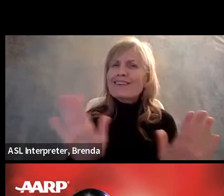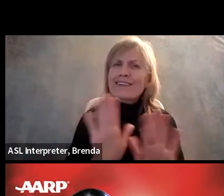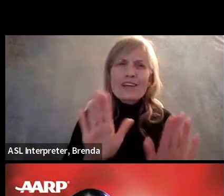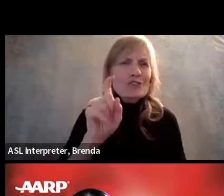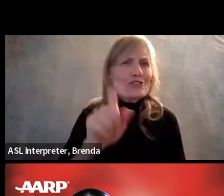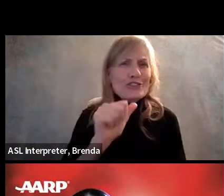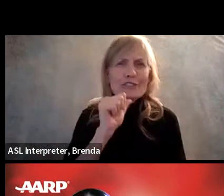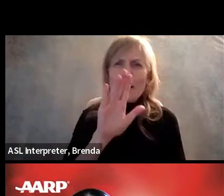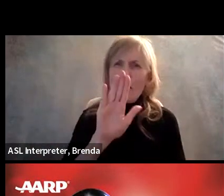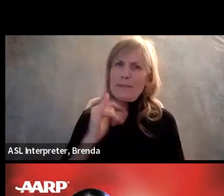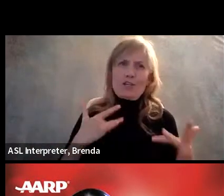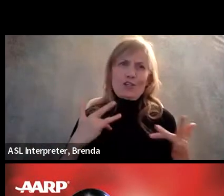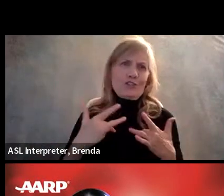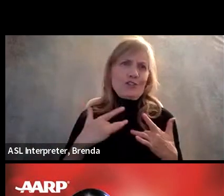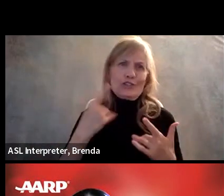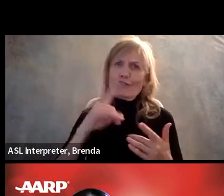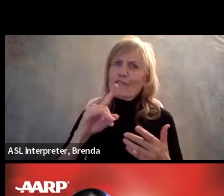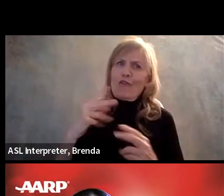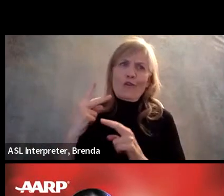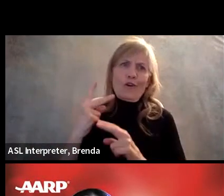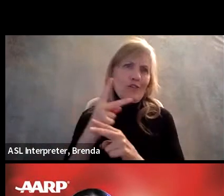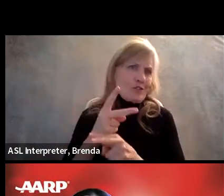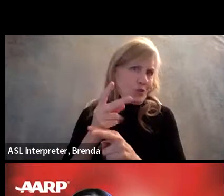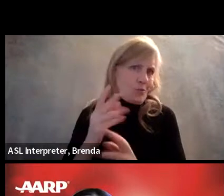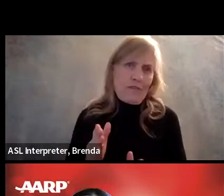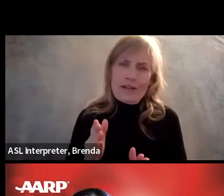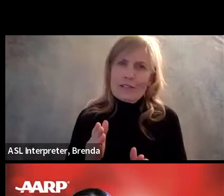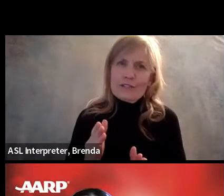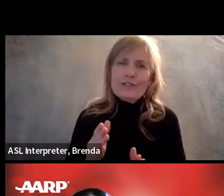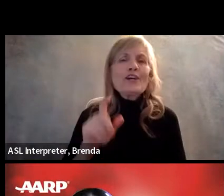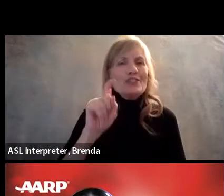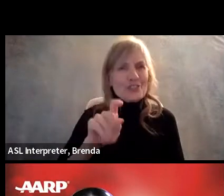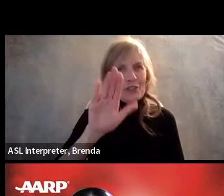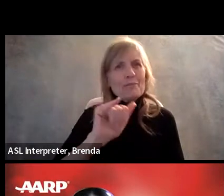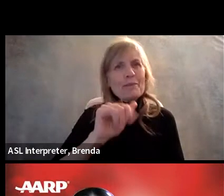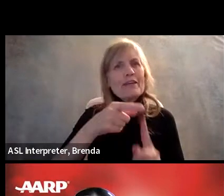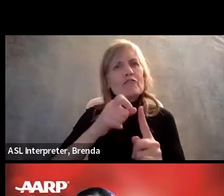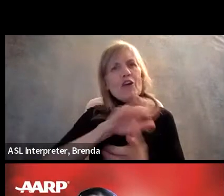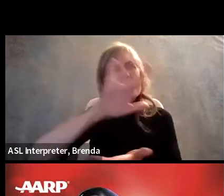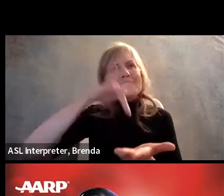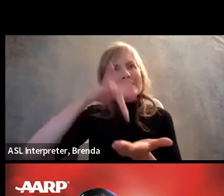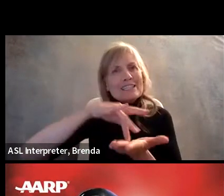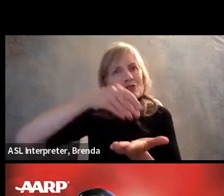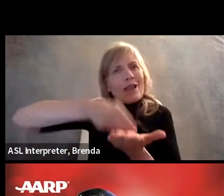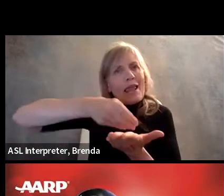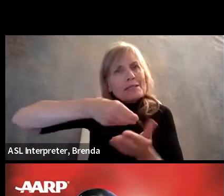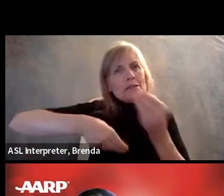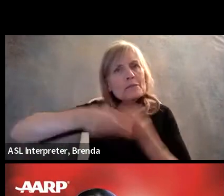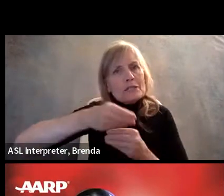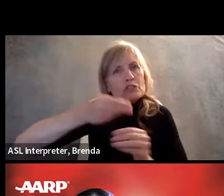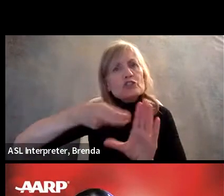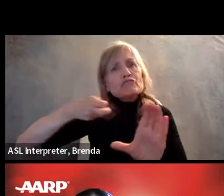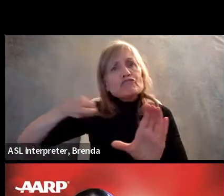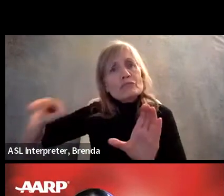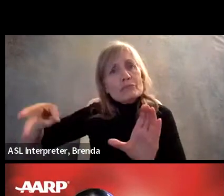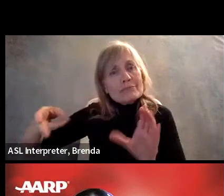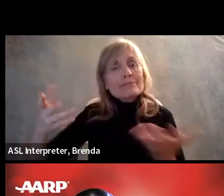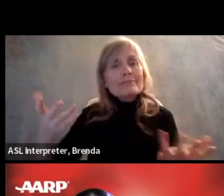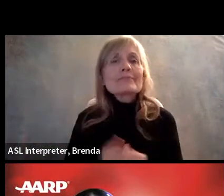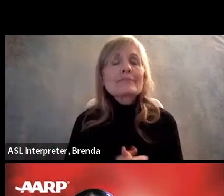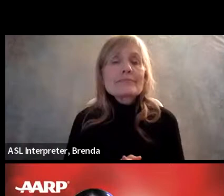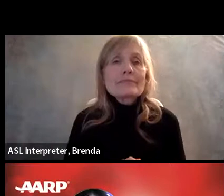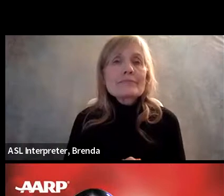accommodations, not that they're very expensive, should come out of a centralized budget. And then things like mentoring and other professional